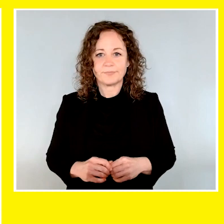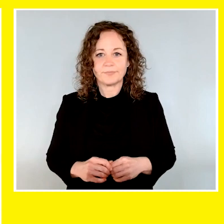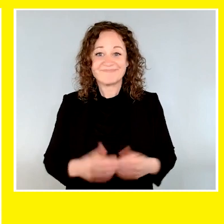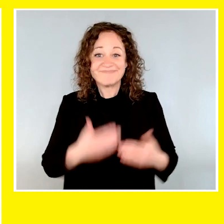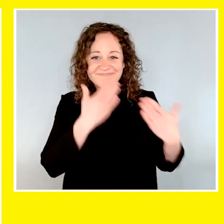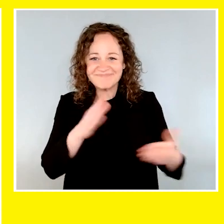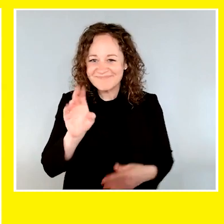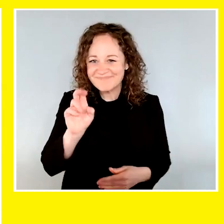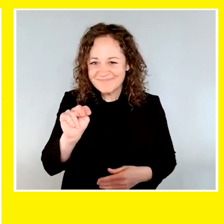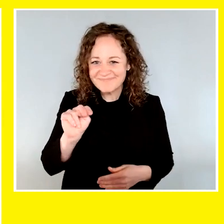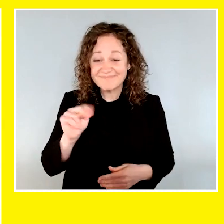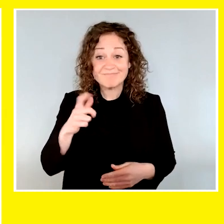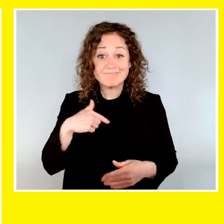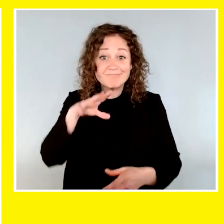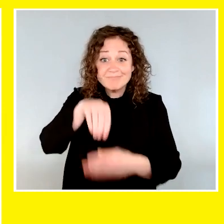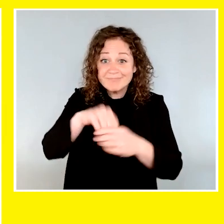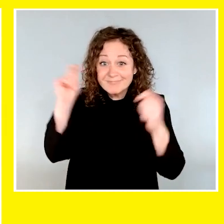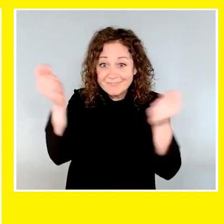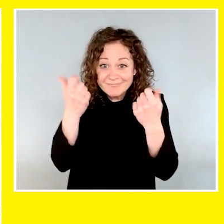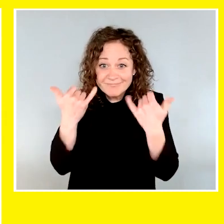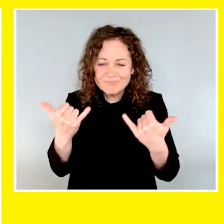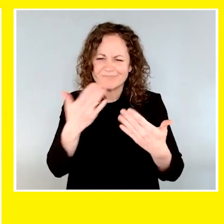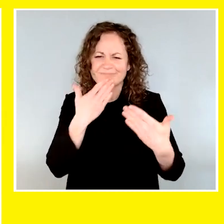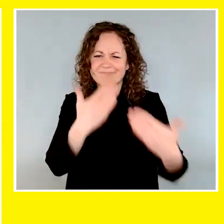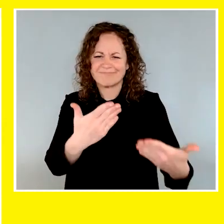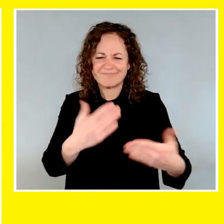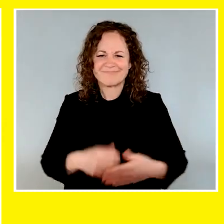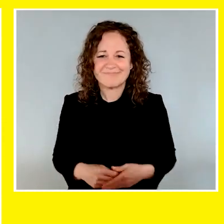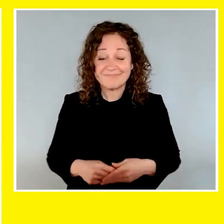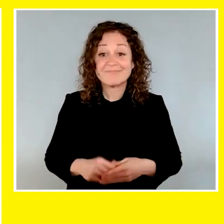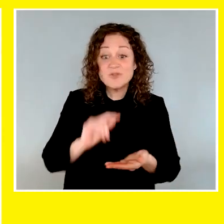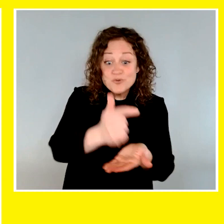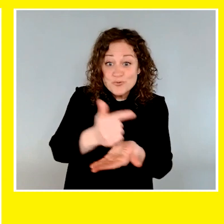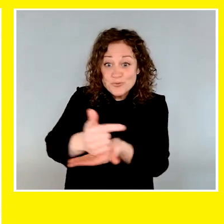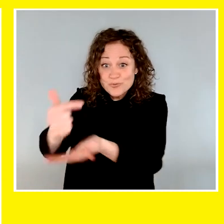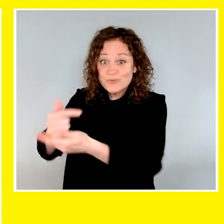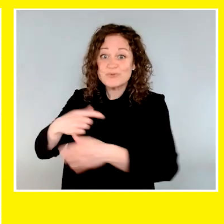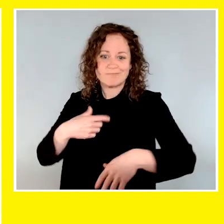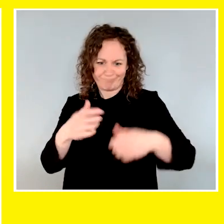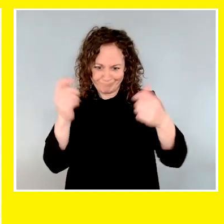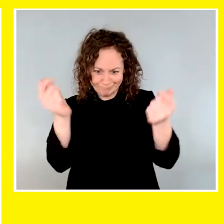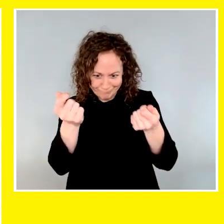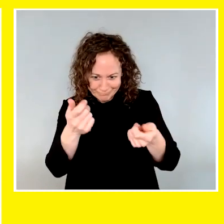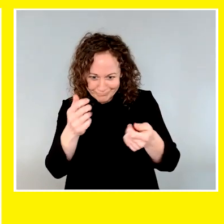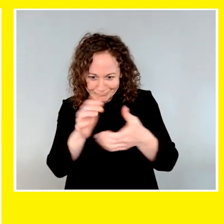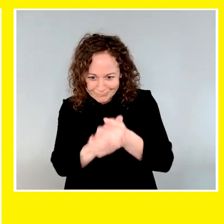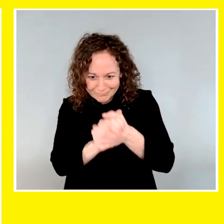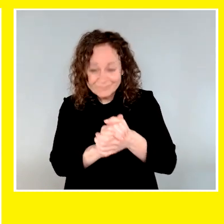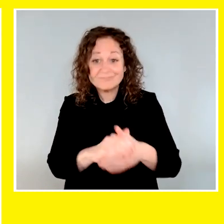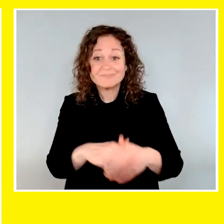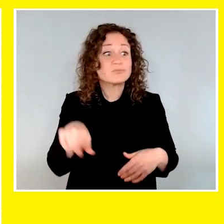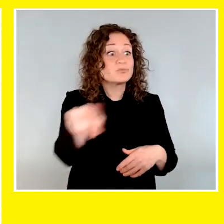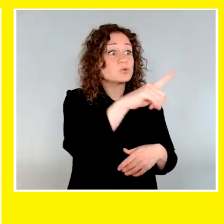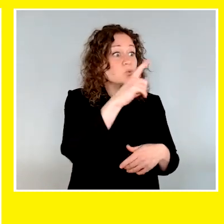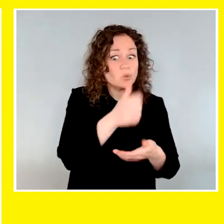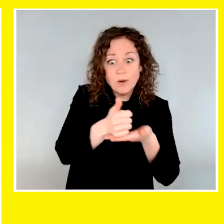Thank you, Ben. I'm so very pleased to be a part of today's celebrations. Congratulations to our graduates and to everyone who